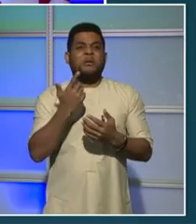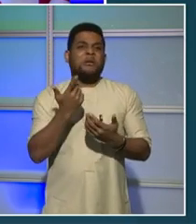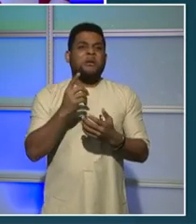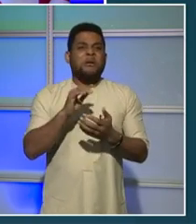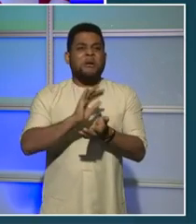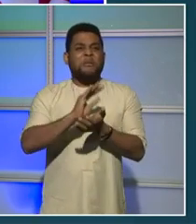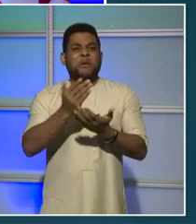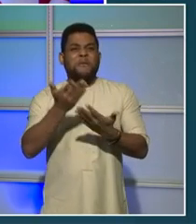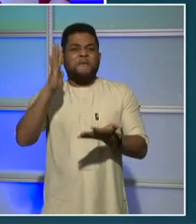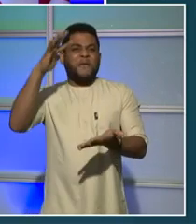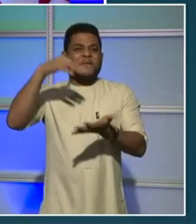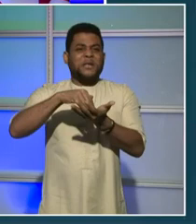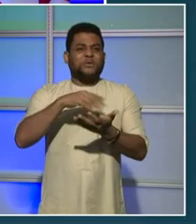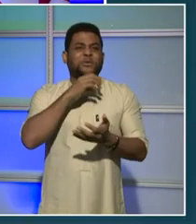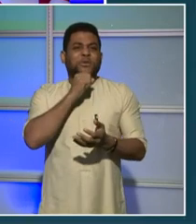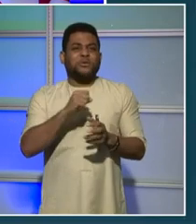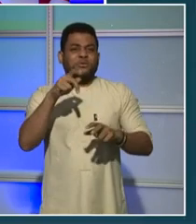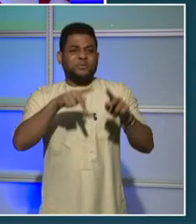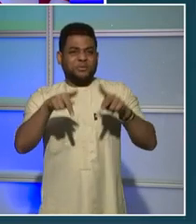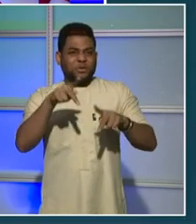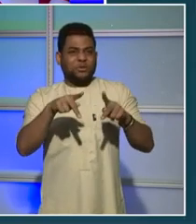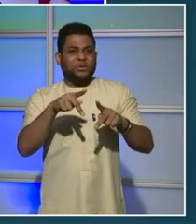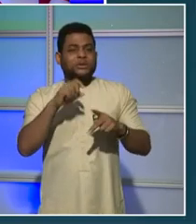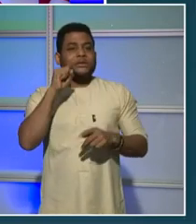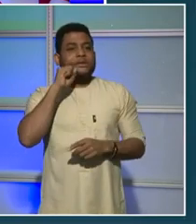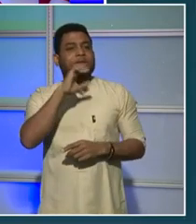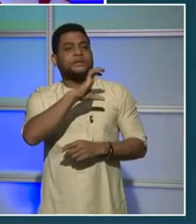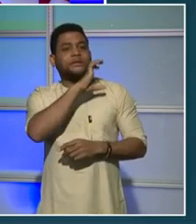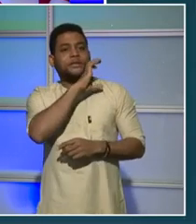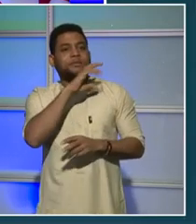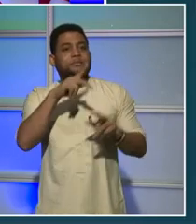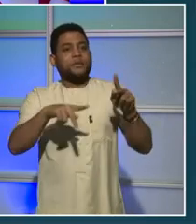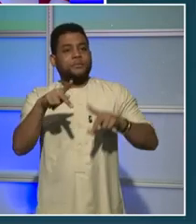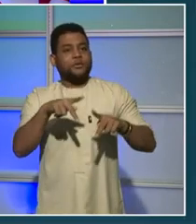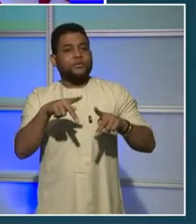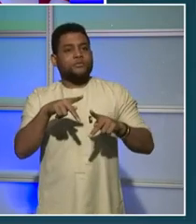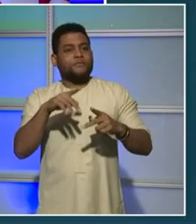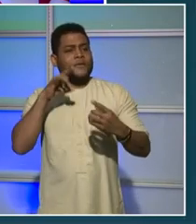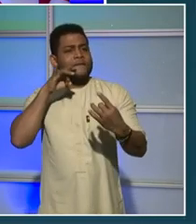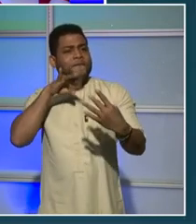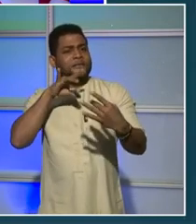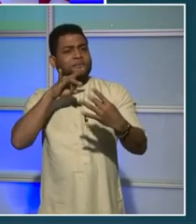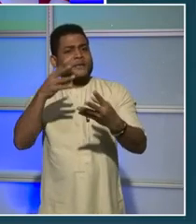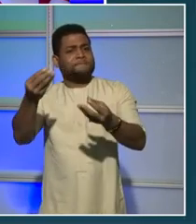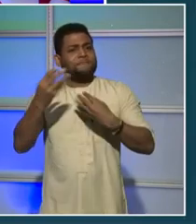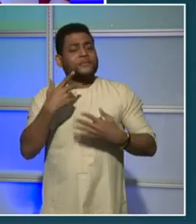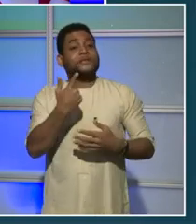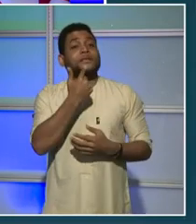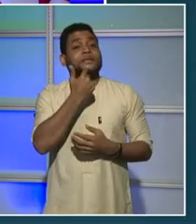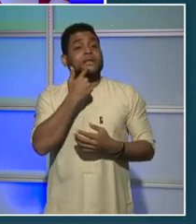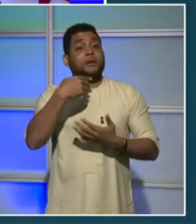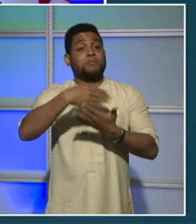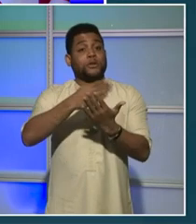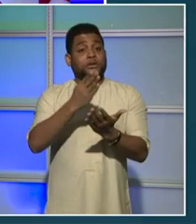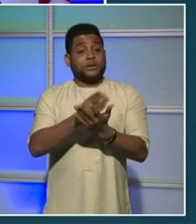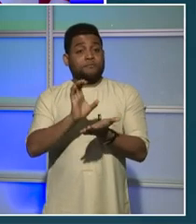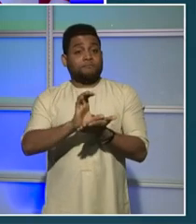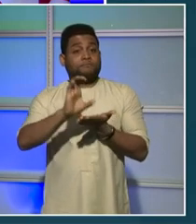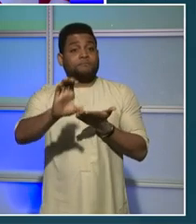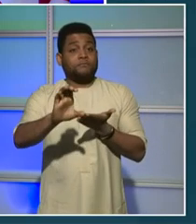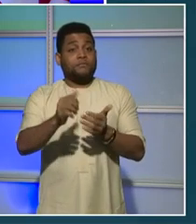senior budget engagement forum and we heard feedback on everything from how we can get more D.C. residents employed in D.C.